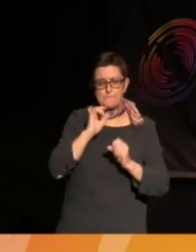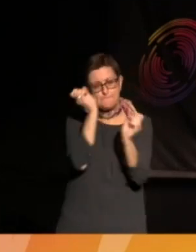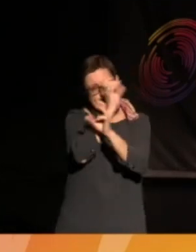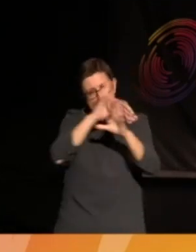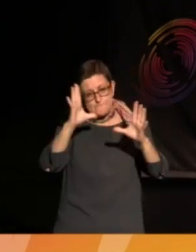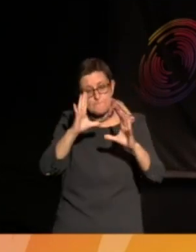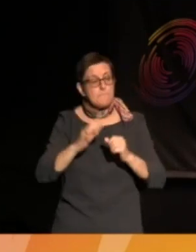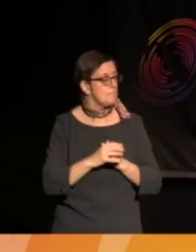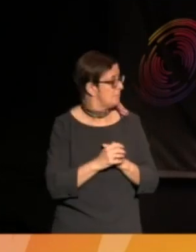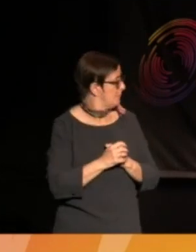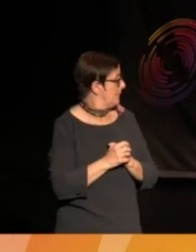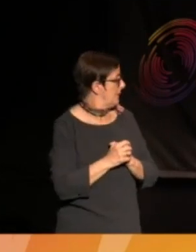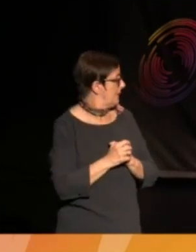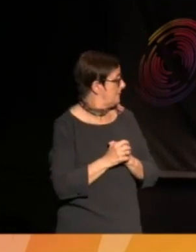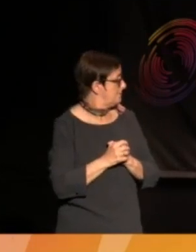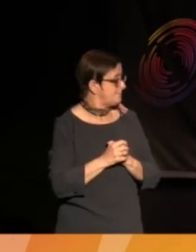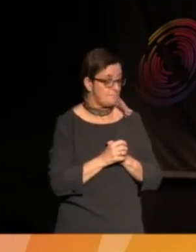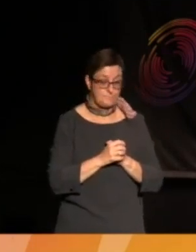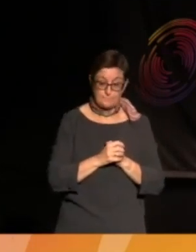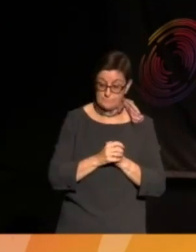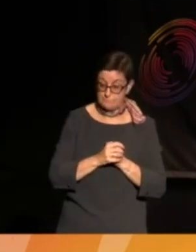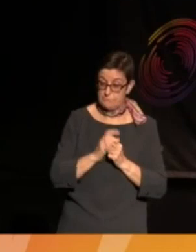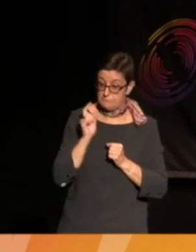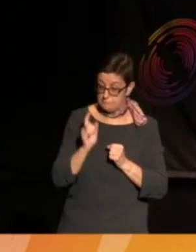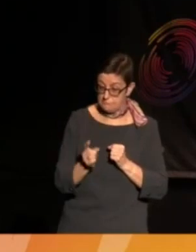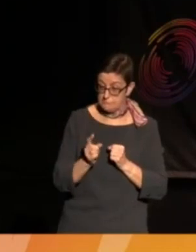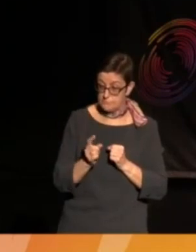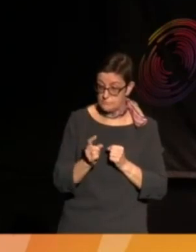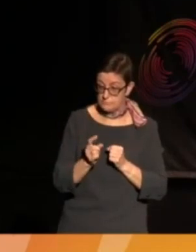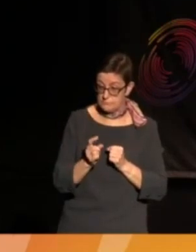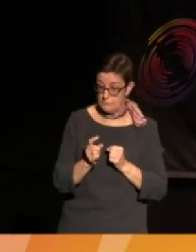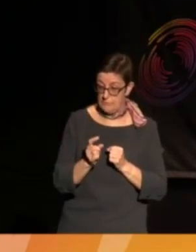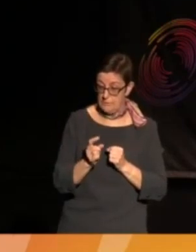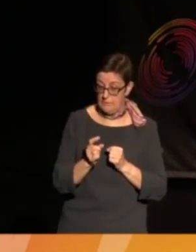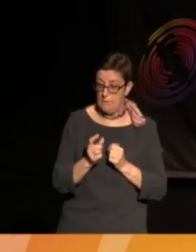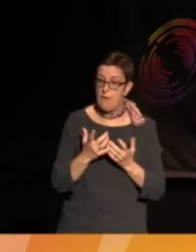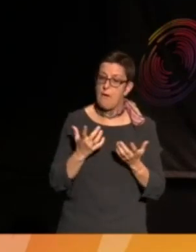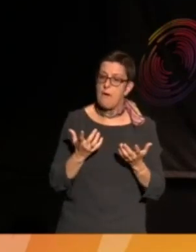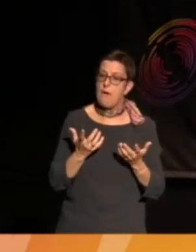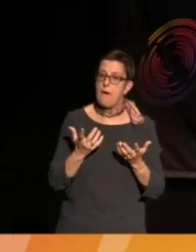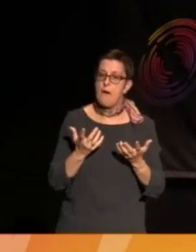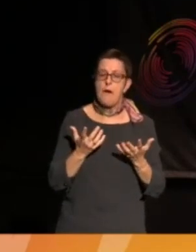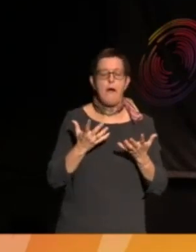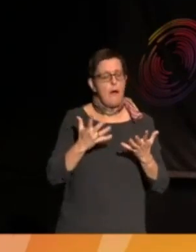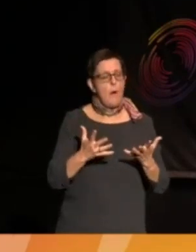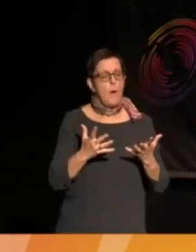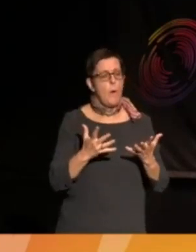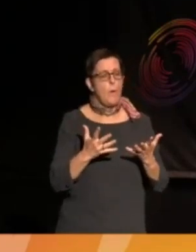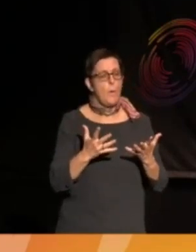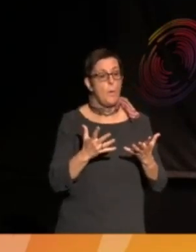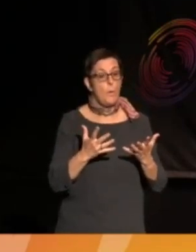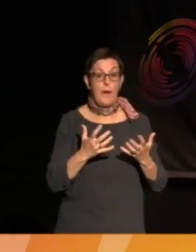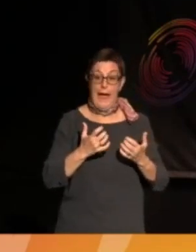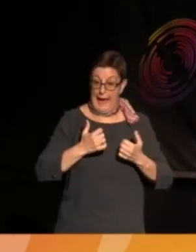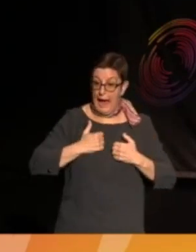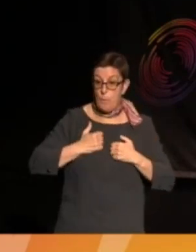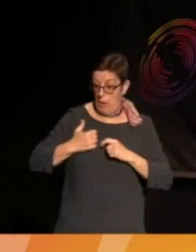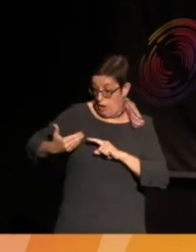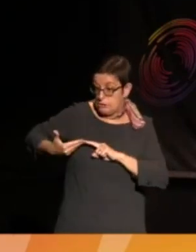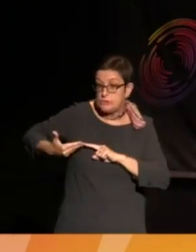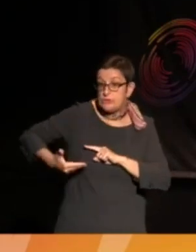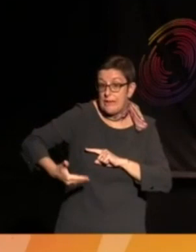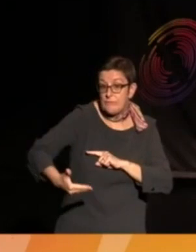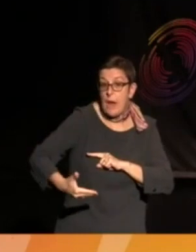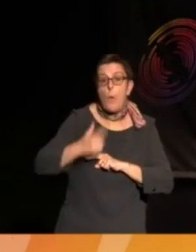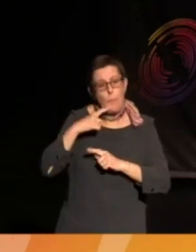Anders' point, not even just the, I suppose, the reliance in our generation, because, yes, we will change things and we have